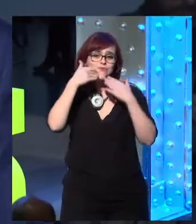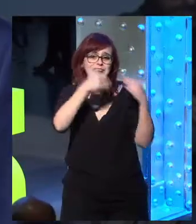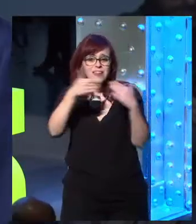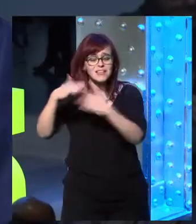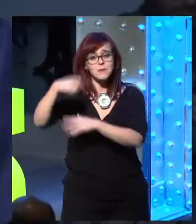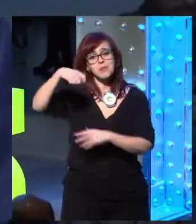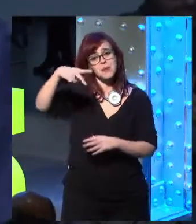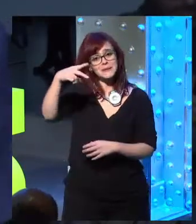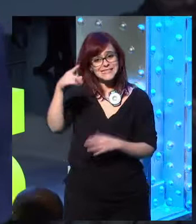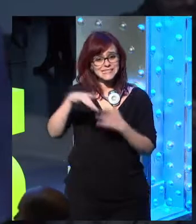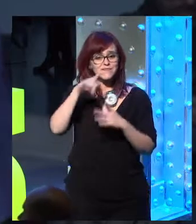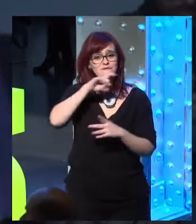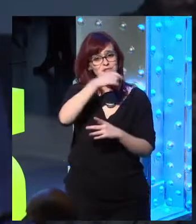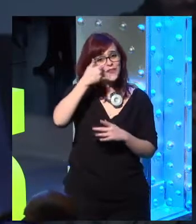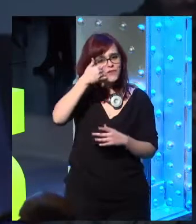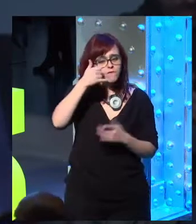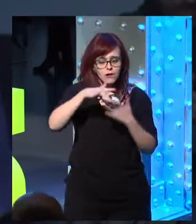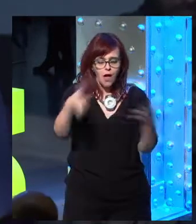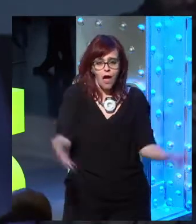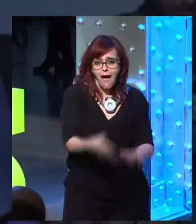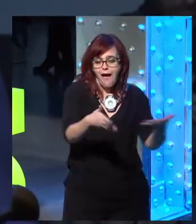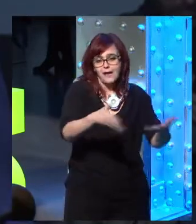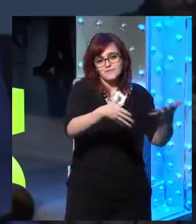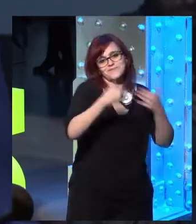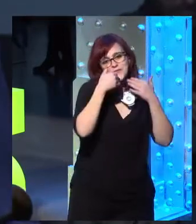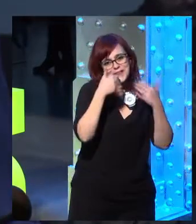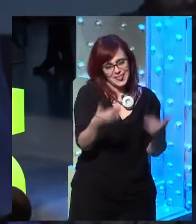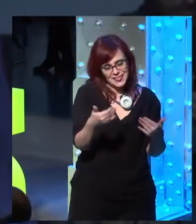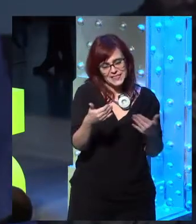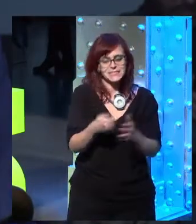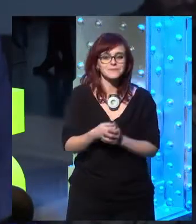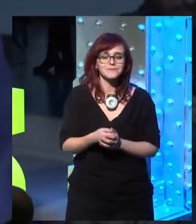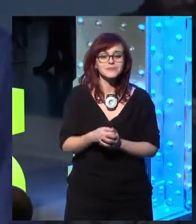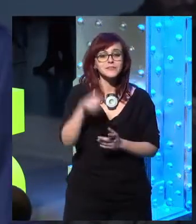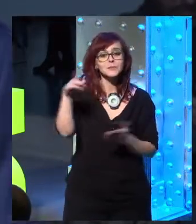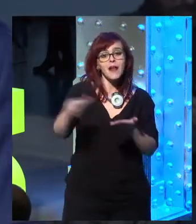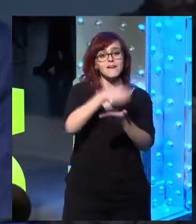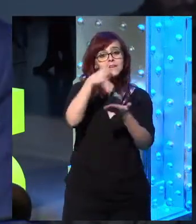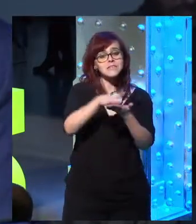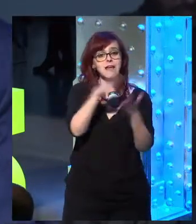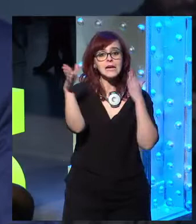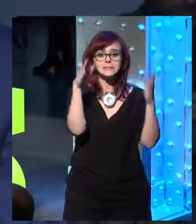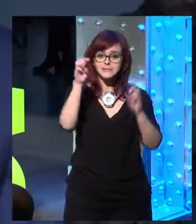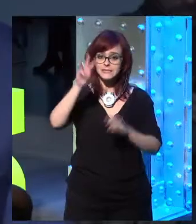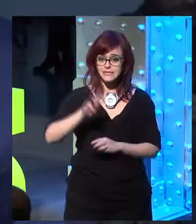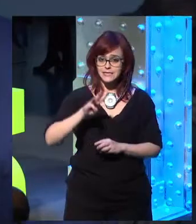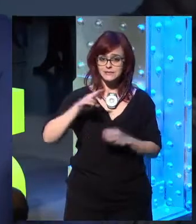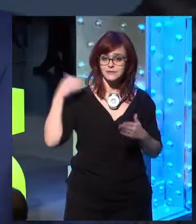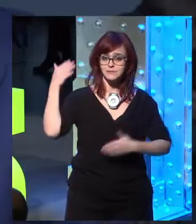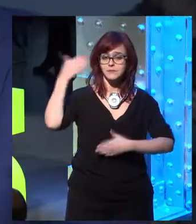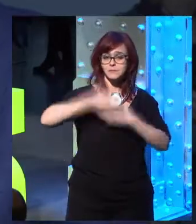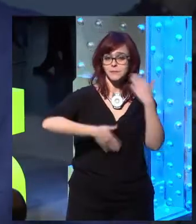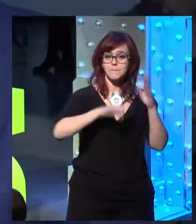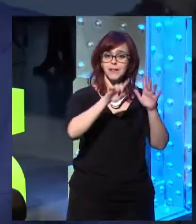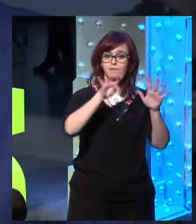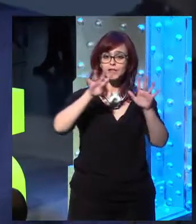presidents of Fundación Telefónica bet on it really with a great